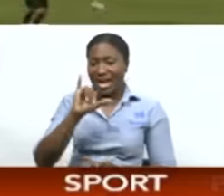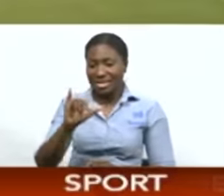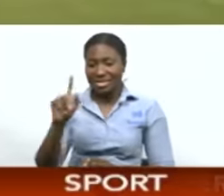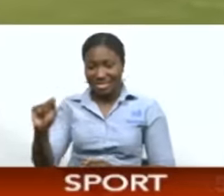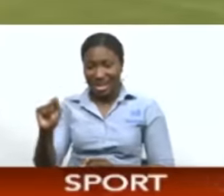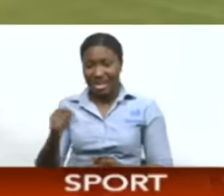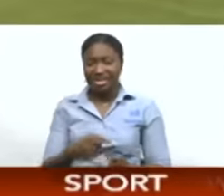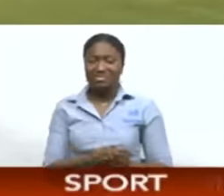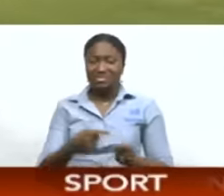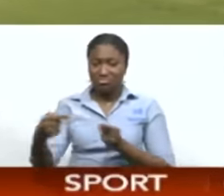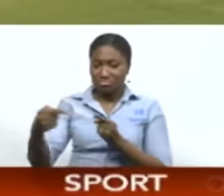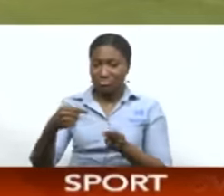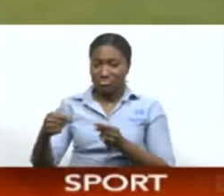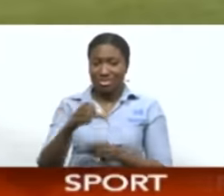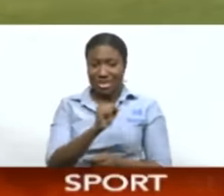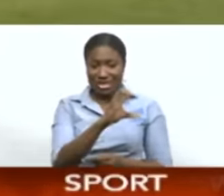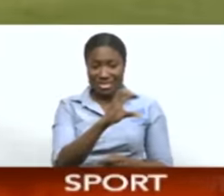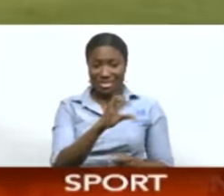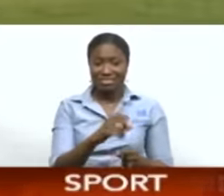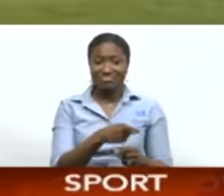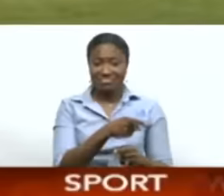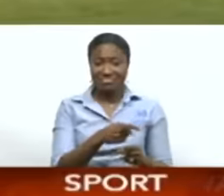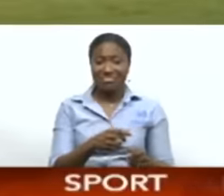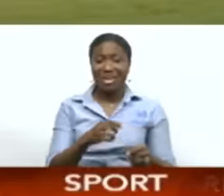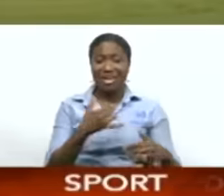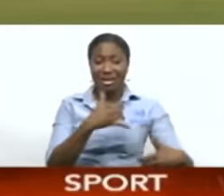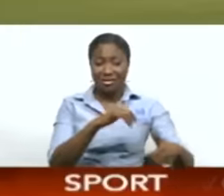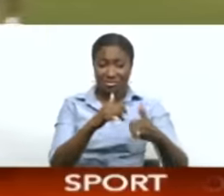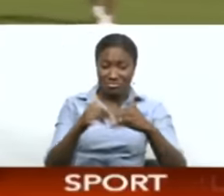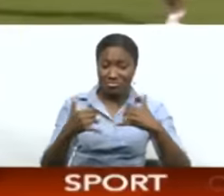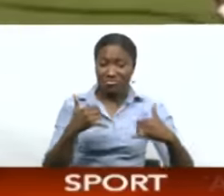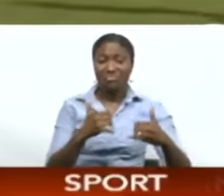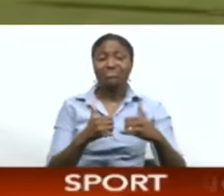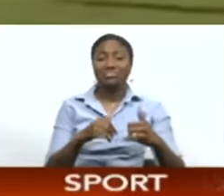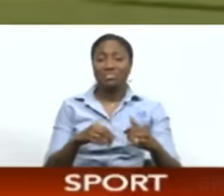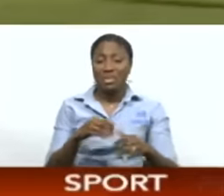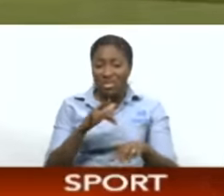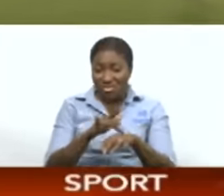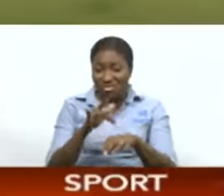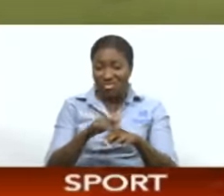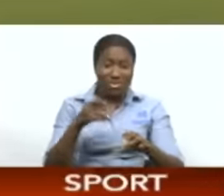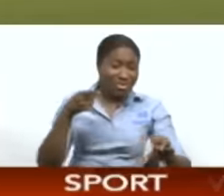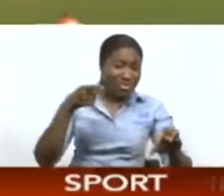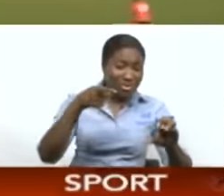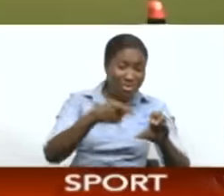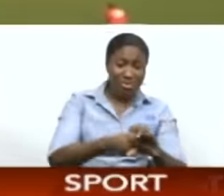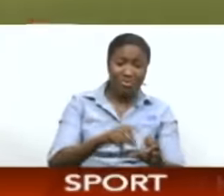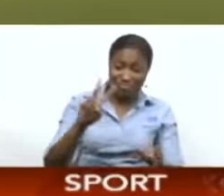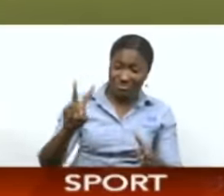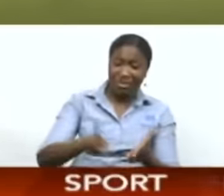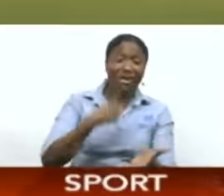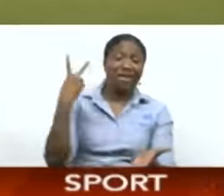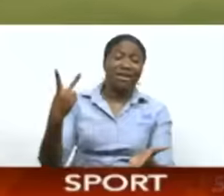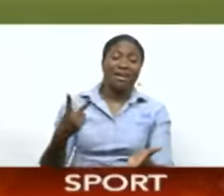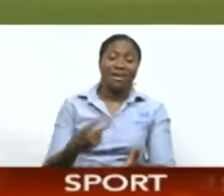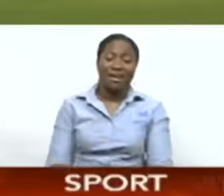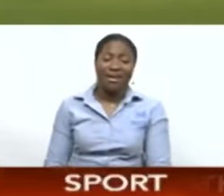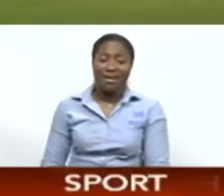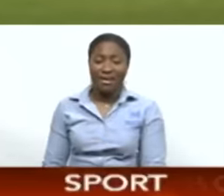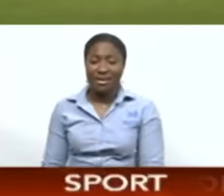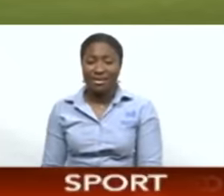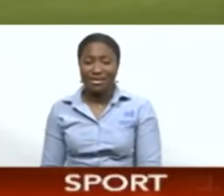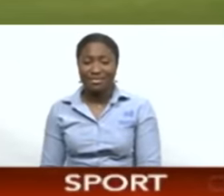the title. Sunday Crew 2023 St. Lucia Masters winners put in an early bid for a Caribbean double when they opened scoring.